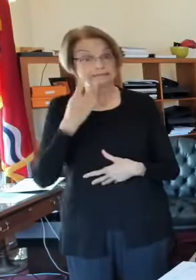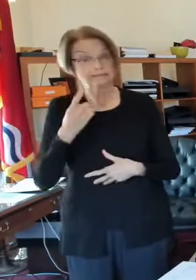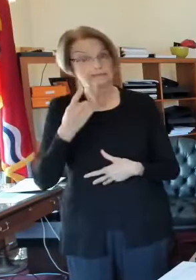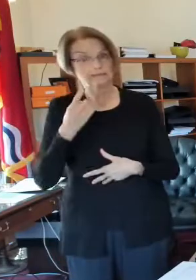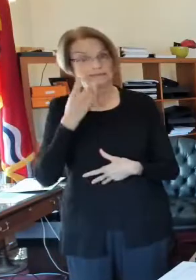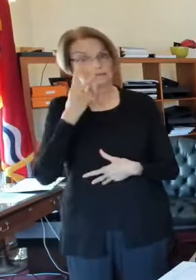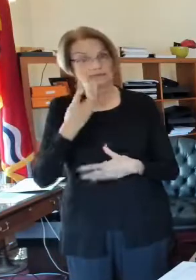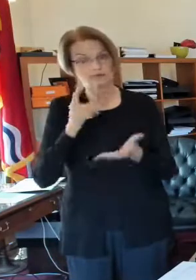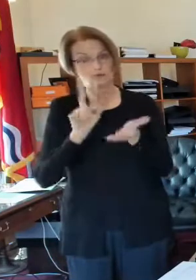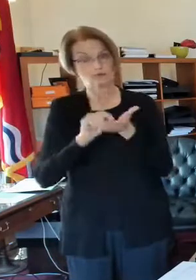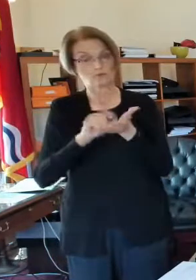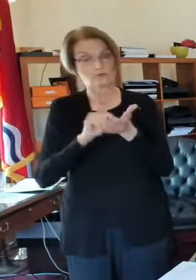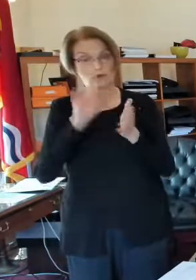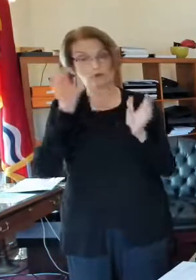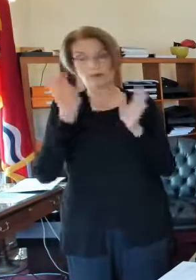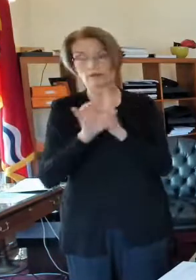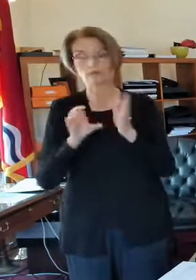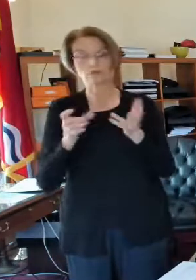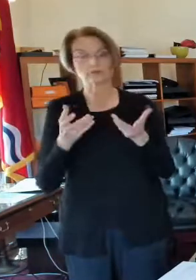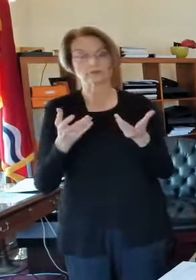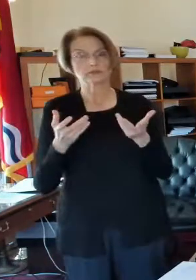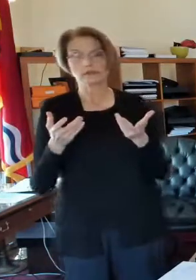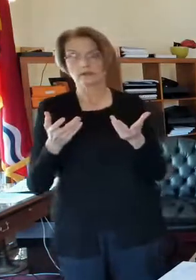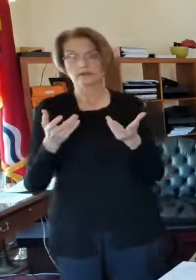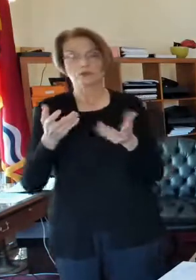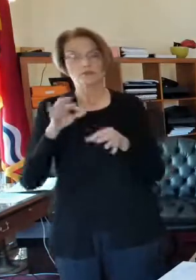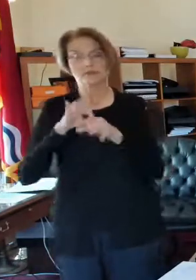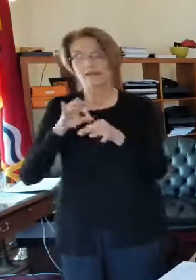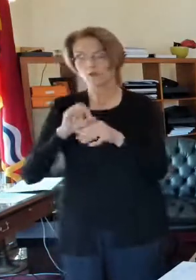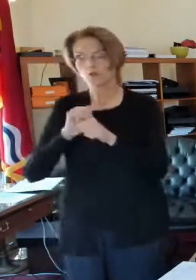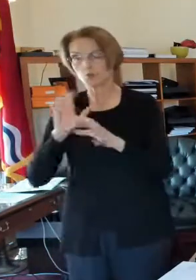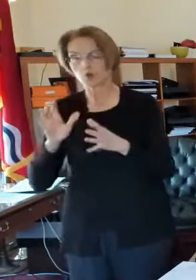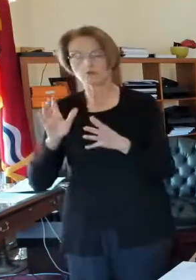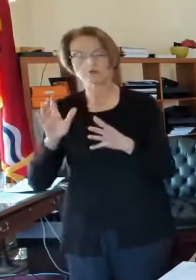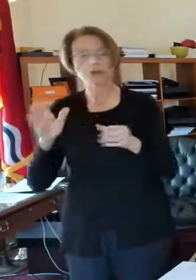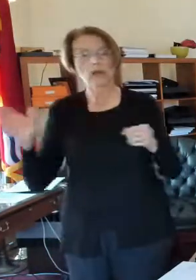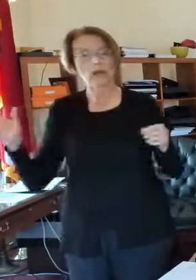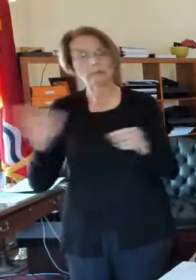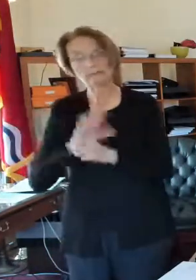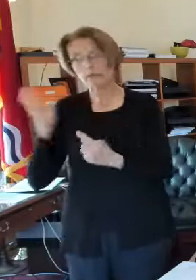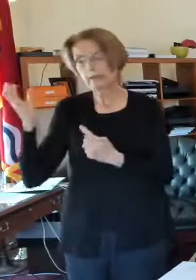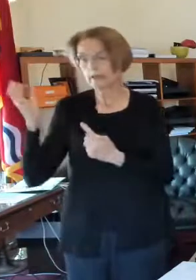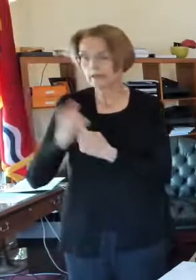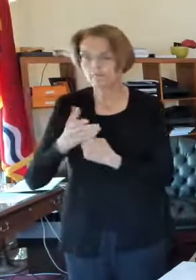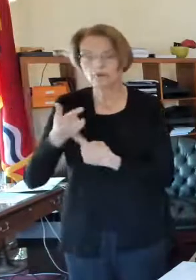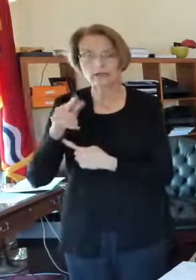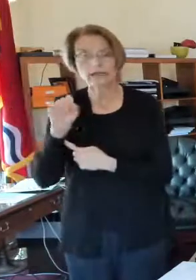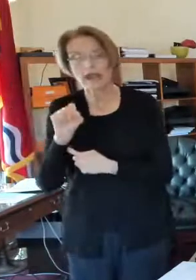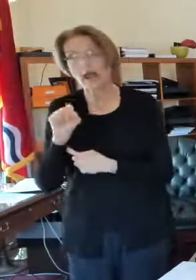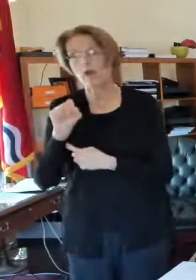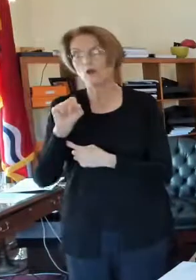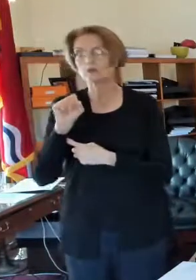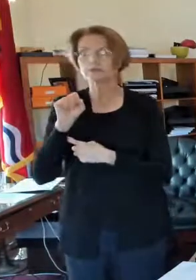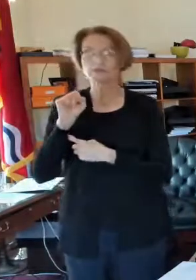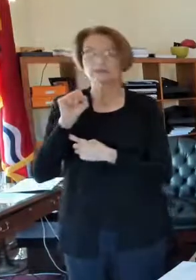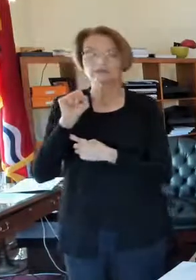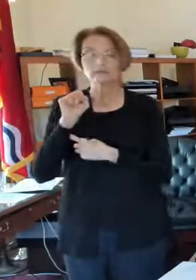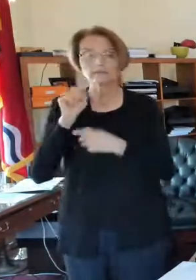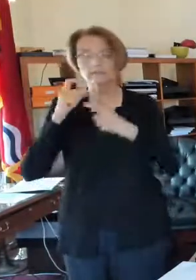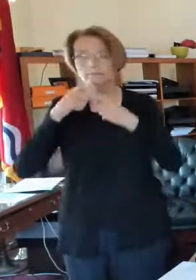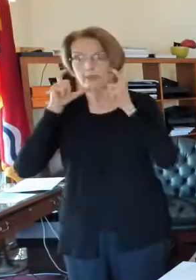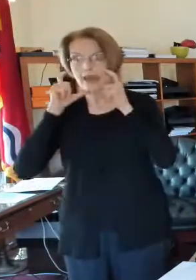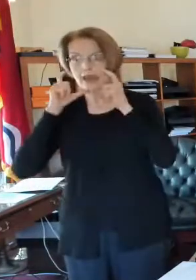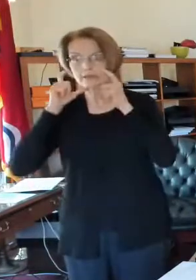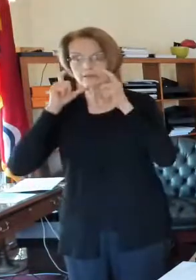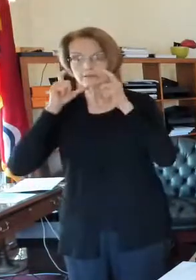completely covered with gowns and masks and face shields and goggles so that they